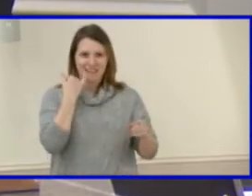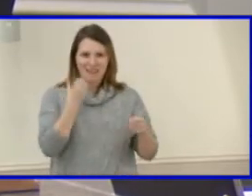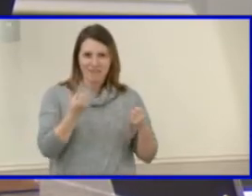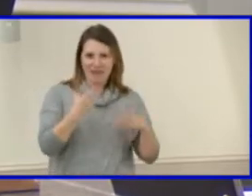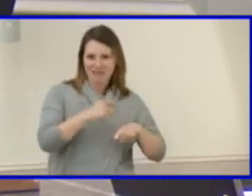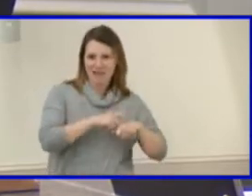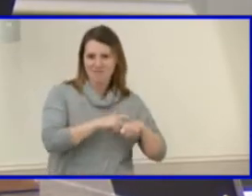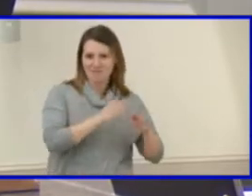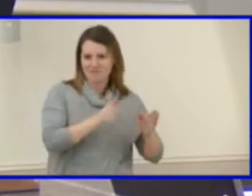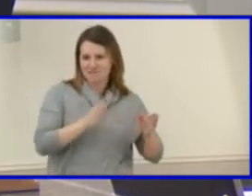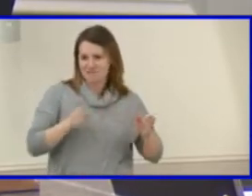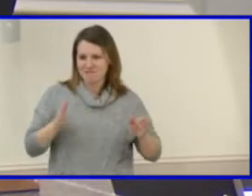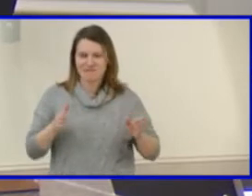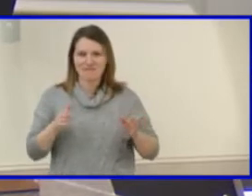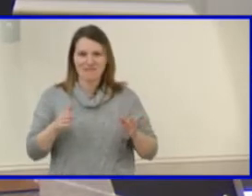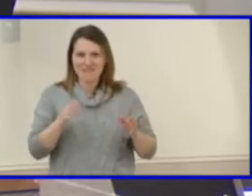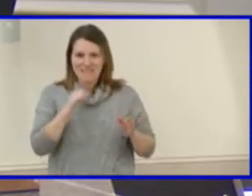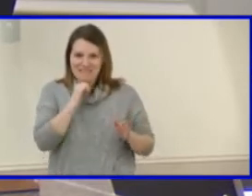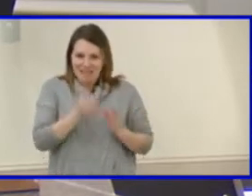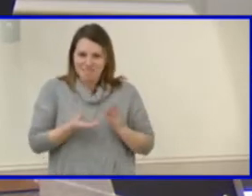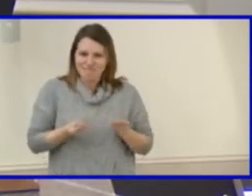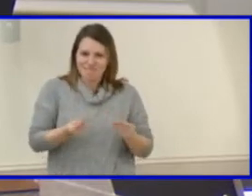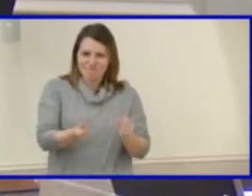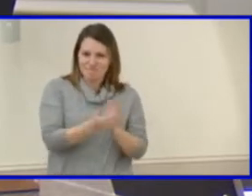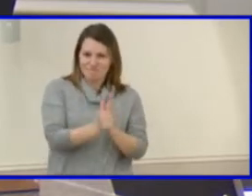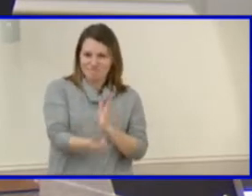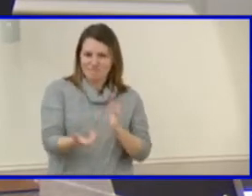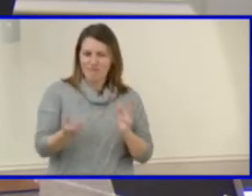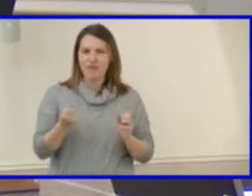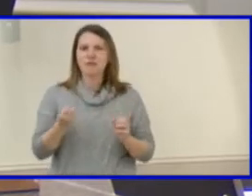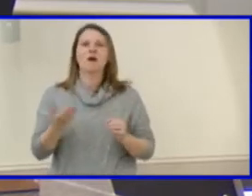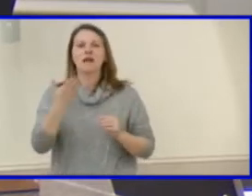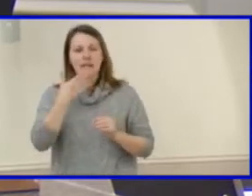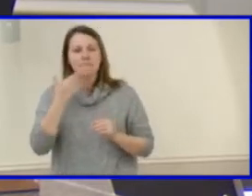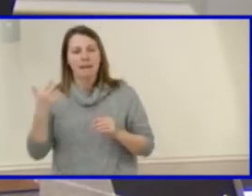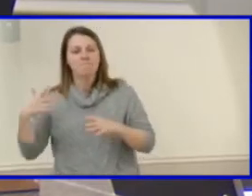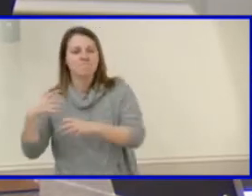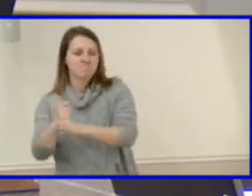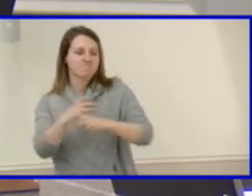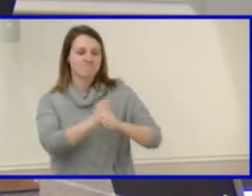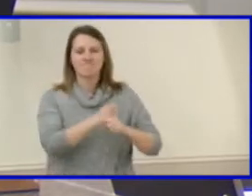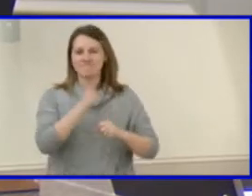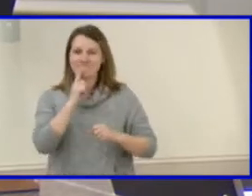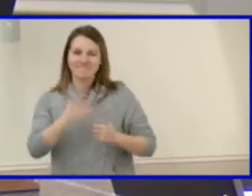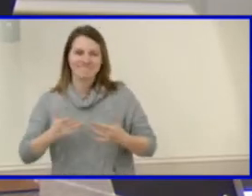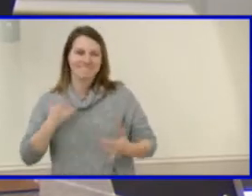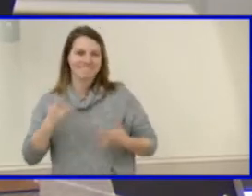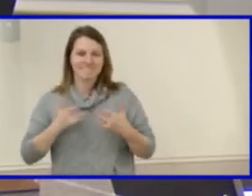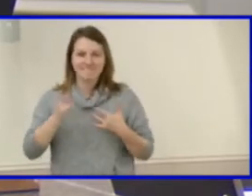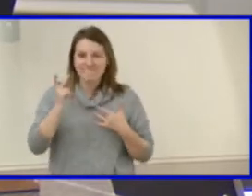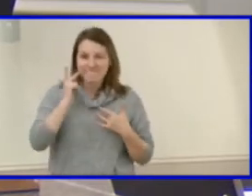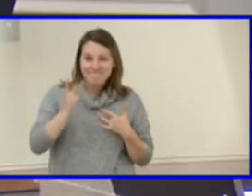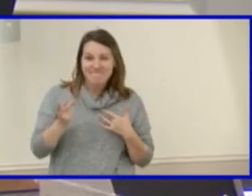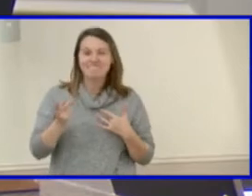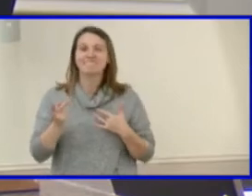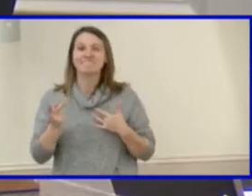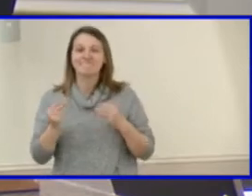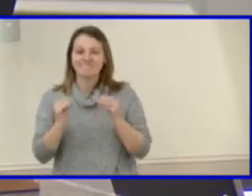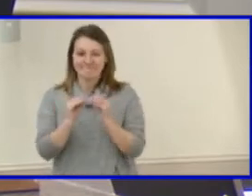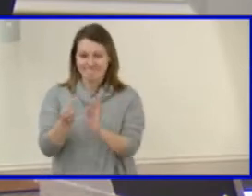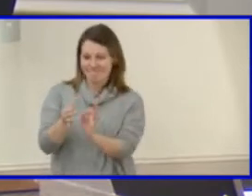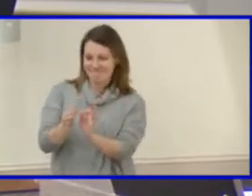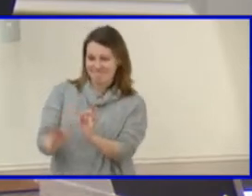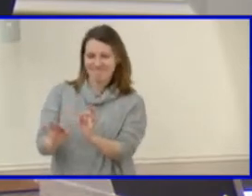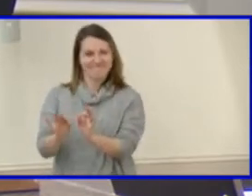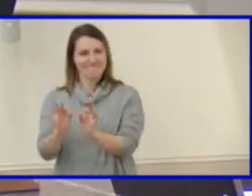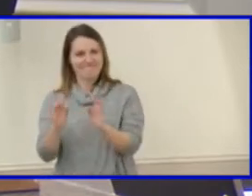out what really is a measure of how well we're doing. And so I'm really excited to see it a little more concise and a little more cleaned